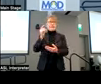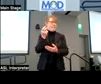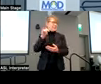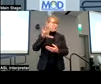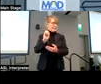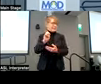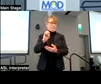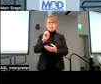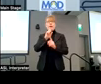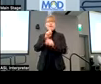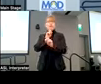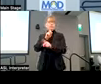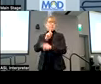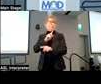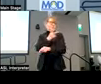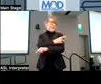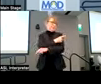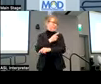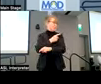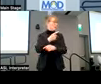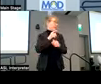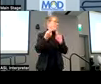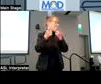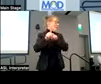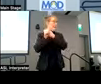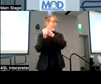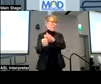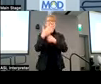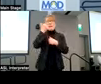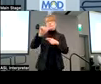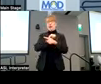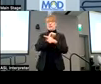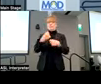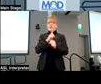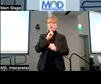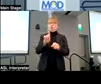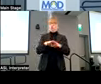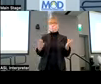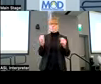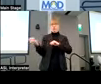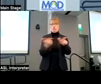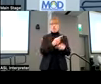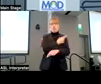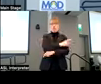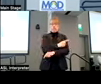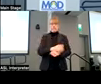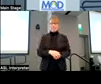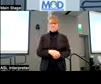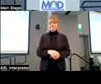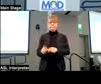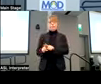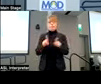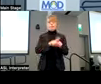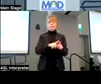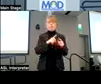accessibility, so they can be made available to all patients. And finally, I want to share one really novel innovation from our colleagues at Mass